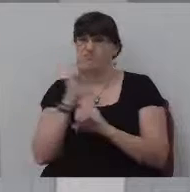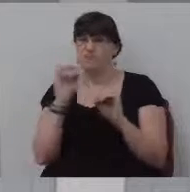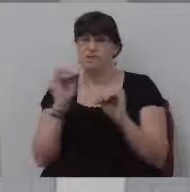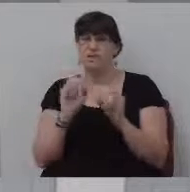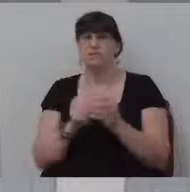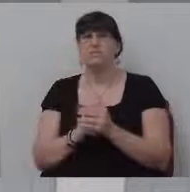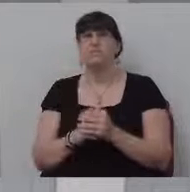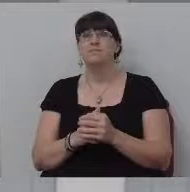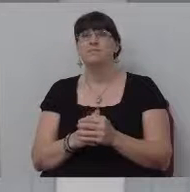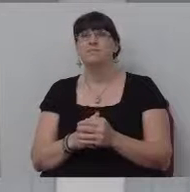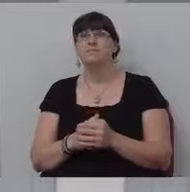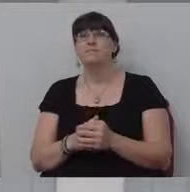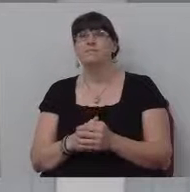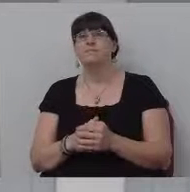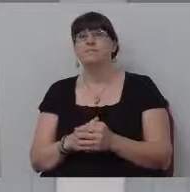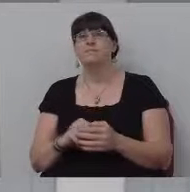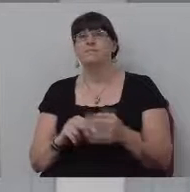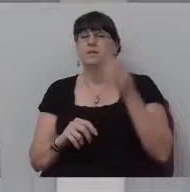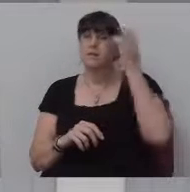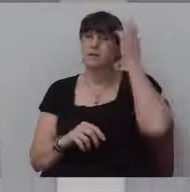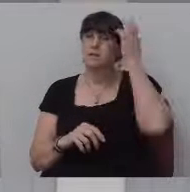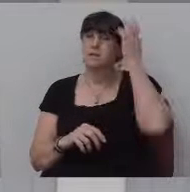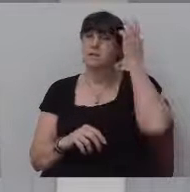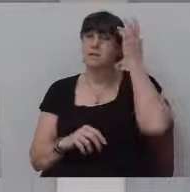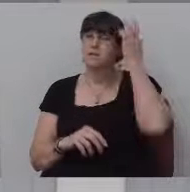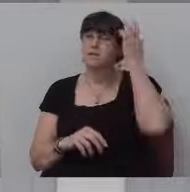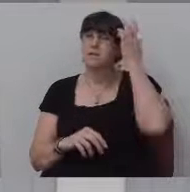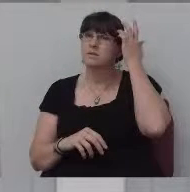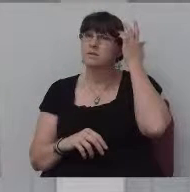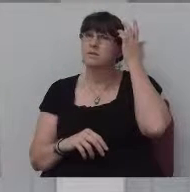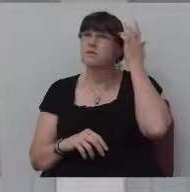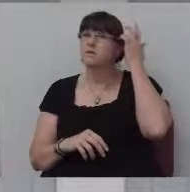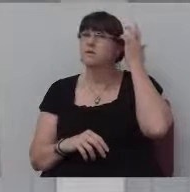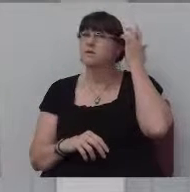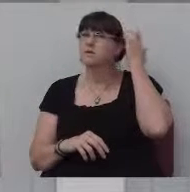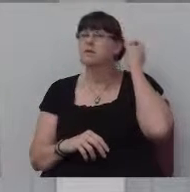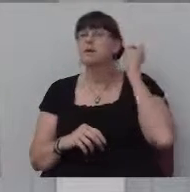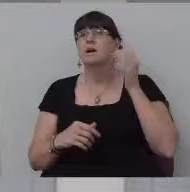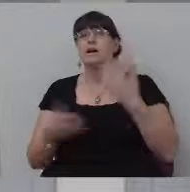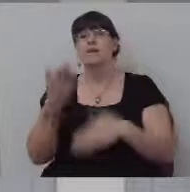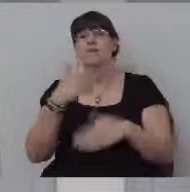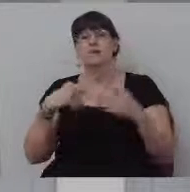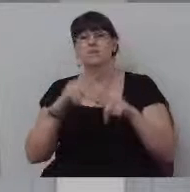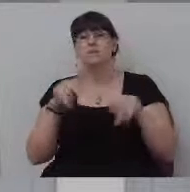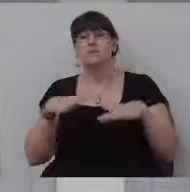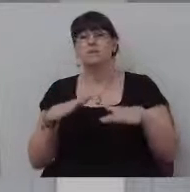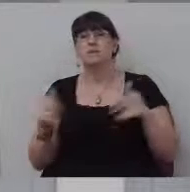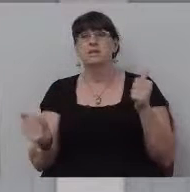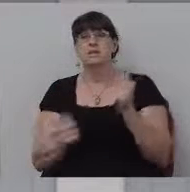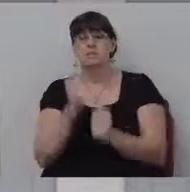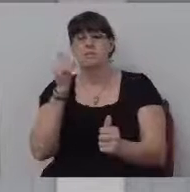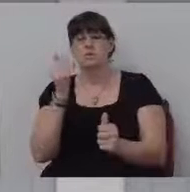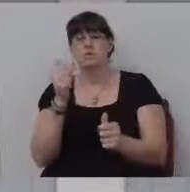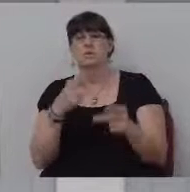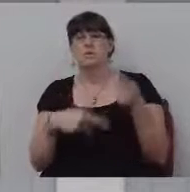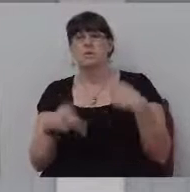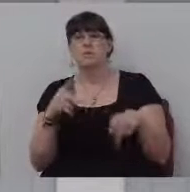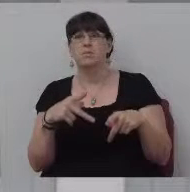sound cynical, but, um, and may, I'm hoping it's not anyone in this room, but I have come to a place where I think most people